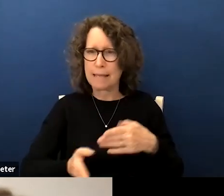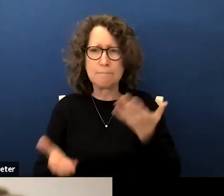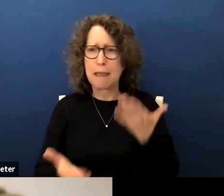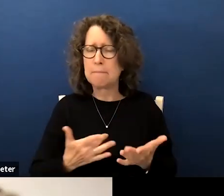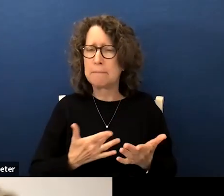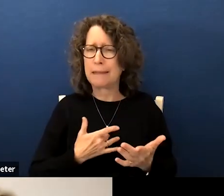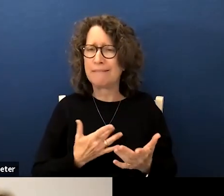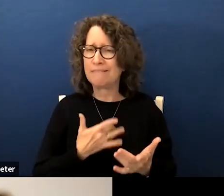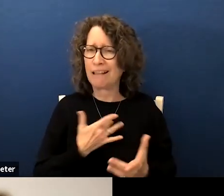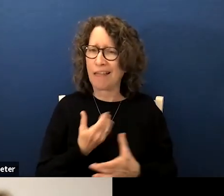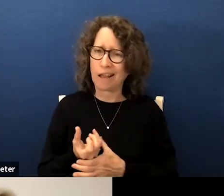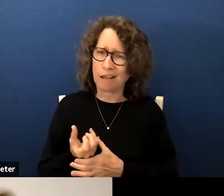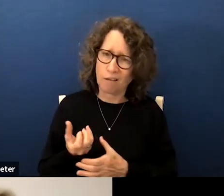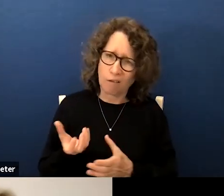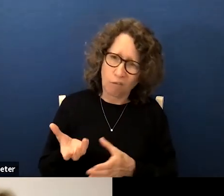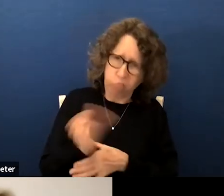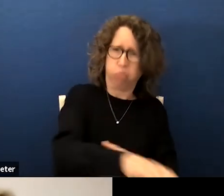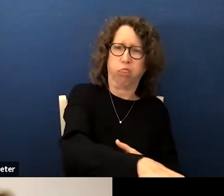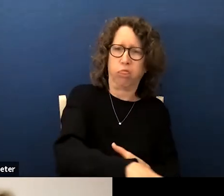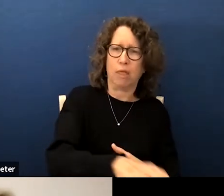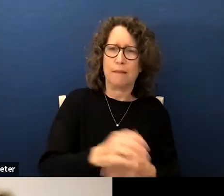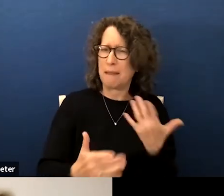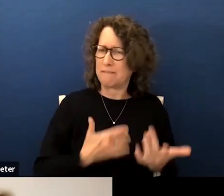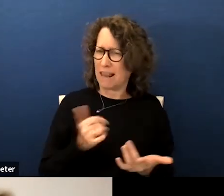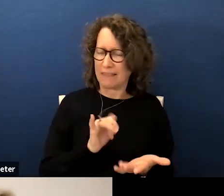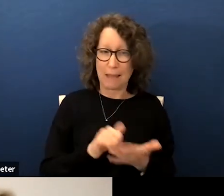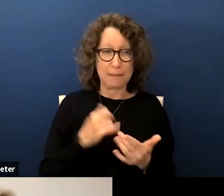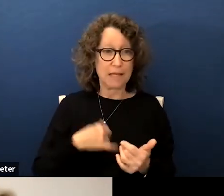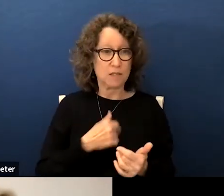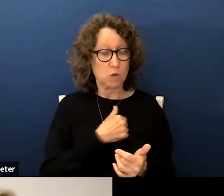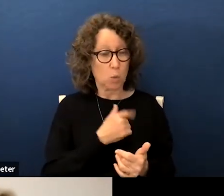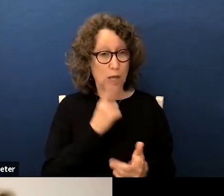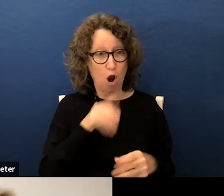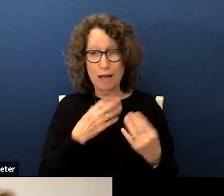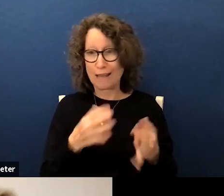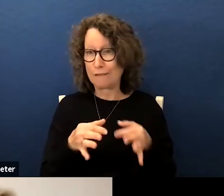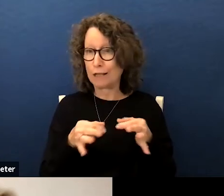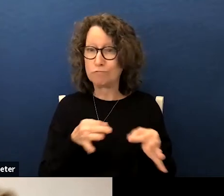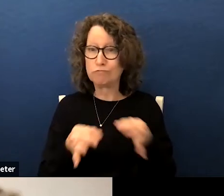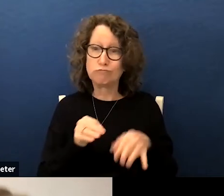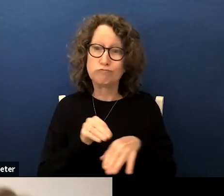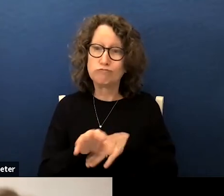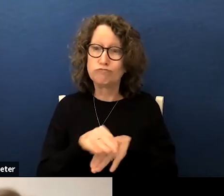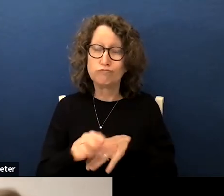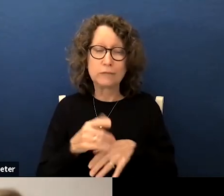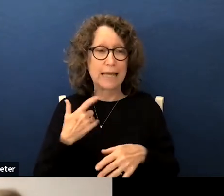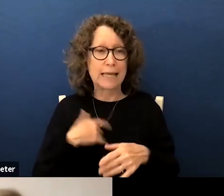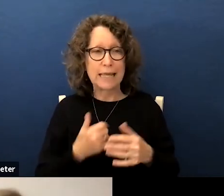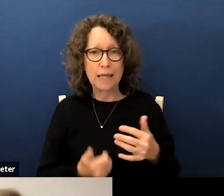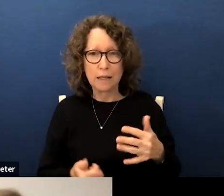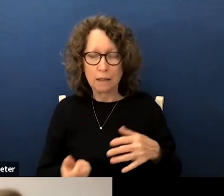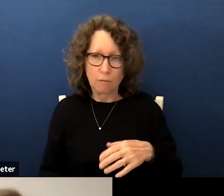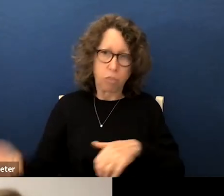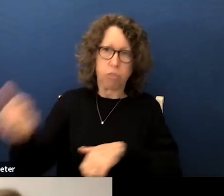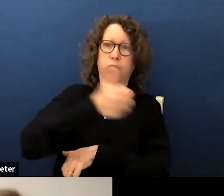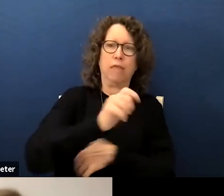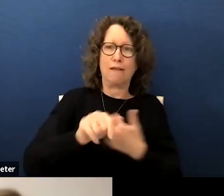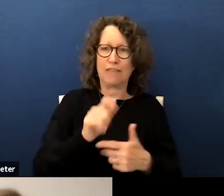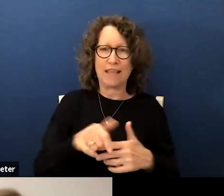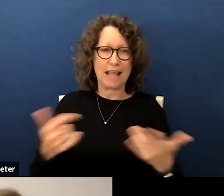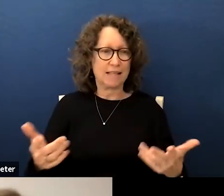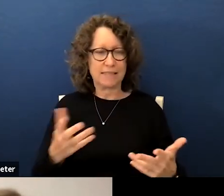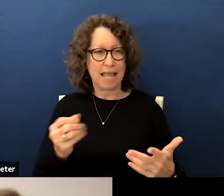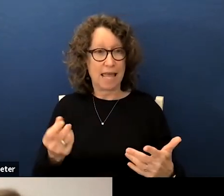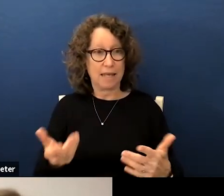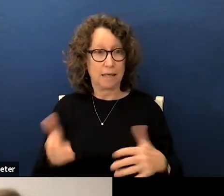it's being rammed down the throat it may seem like that because when we're caught we're giving direction action it it supersedes everything else that you're doing and they are